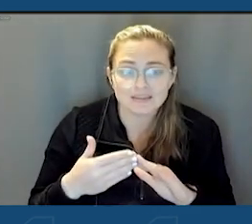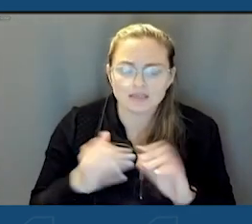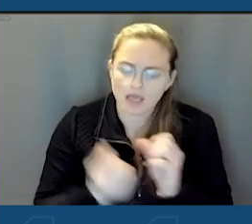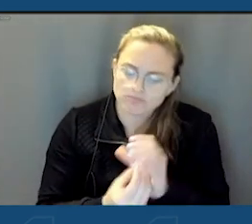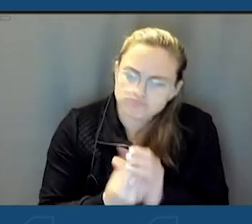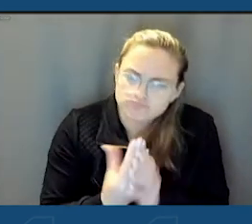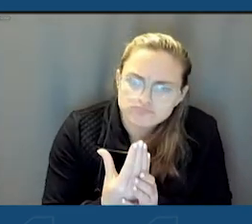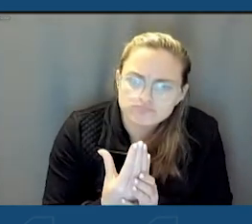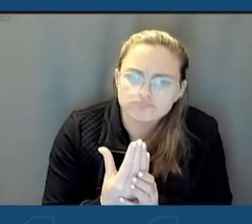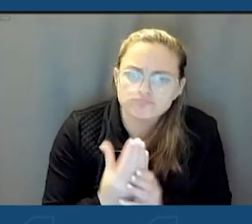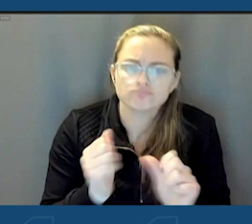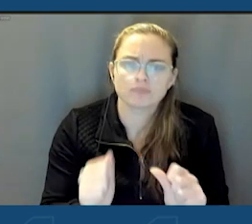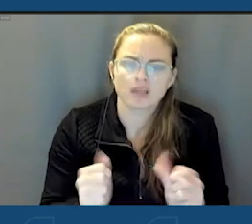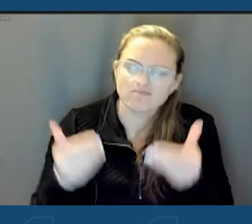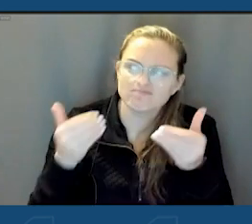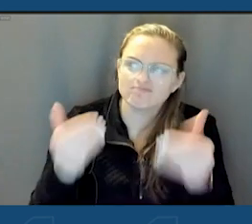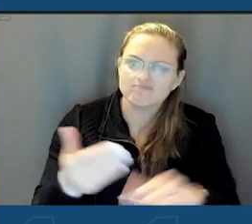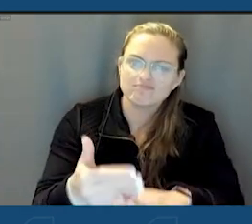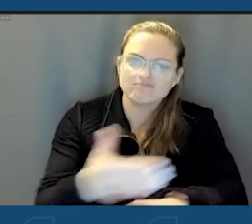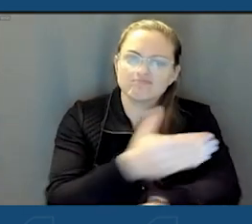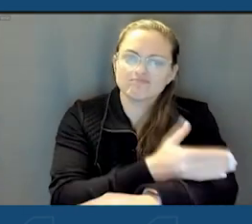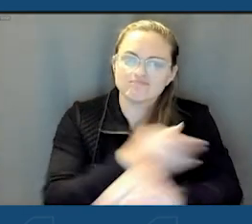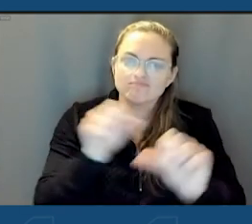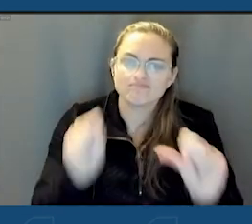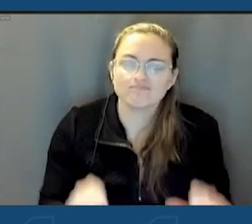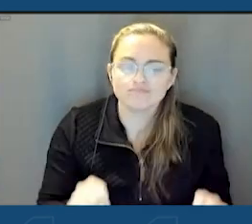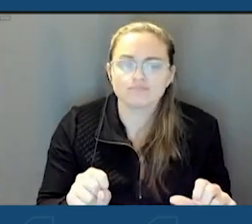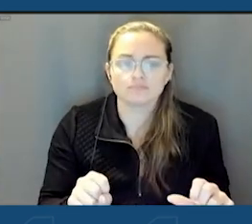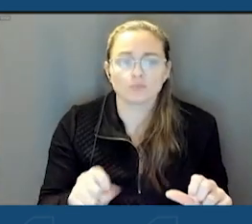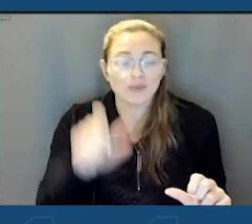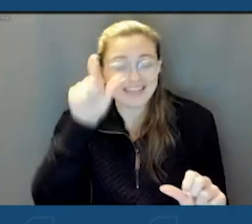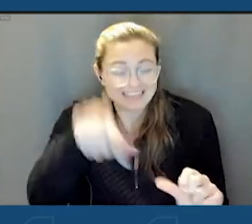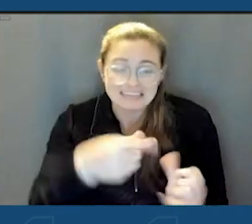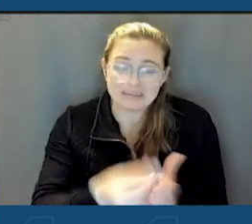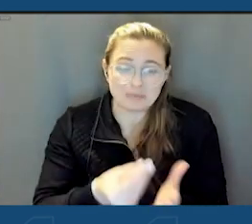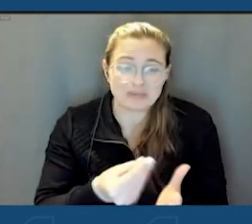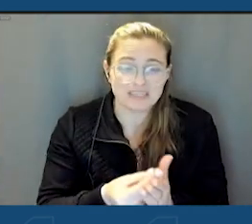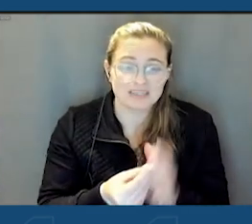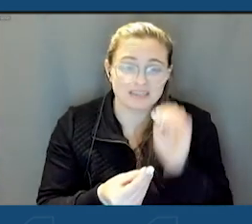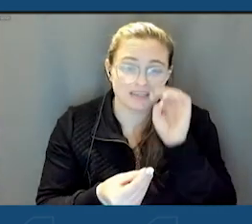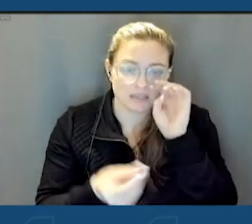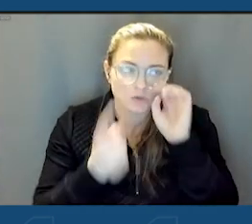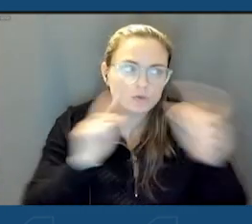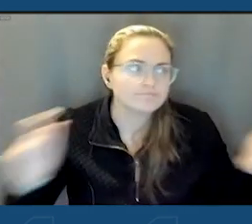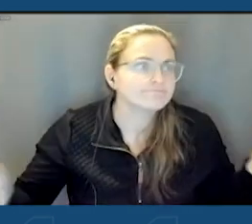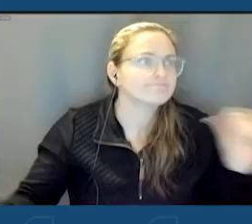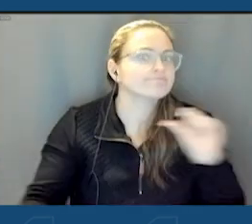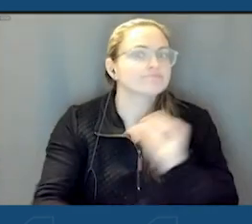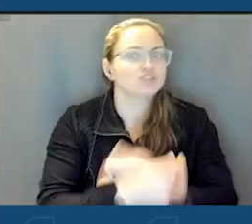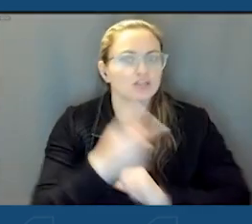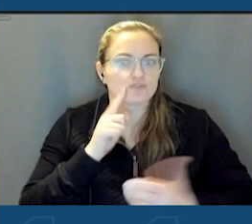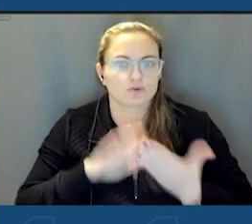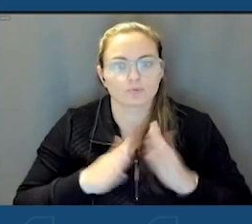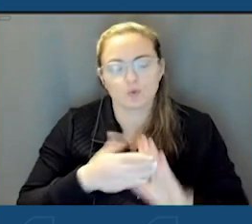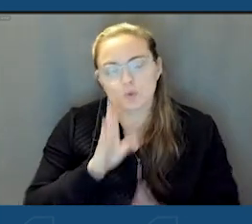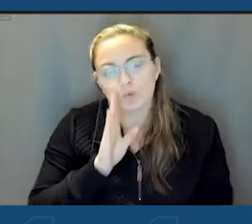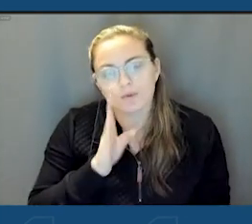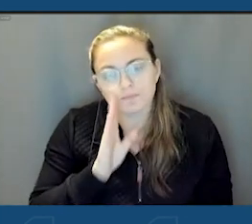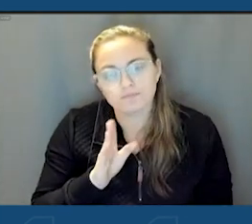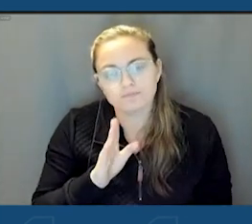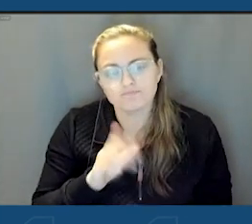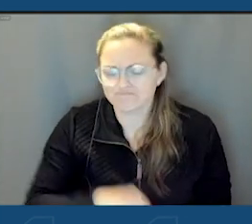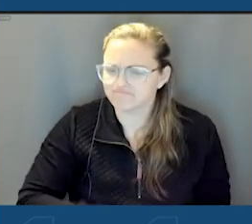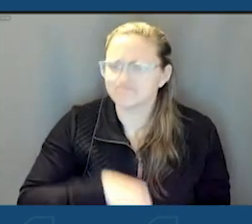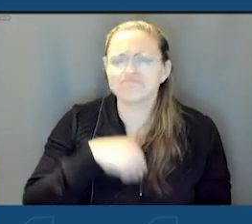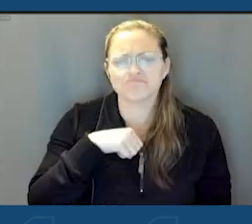that this city can move forward. We needed these funds. This is a game changer for our community here. And I stand proud